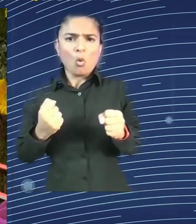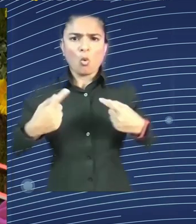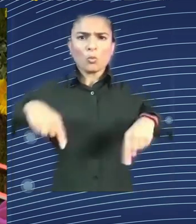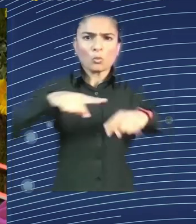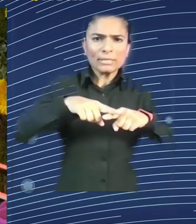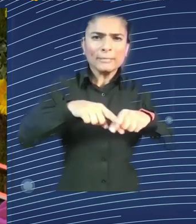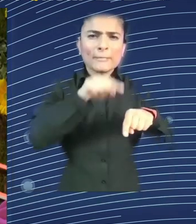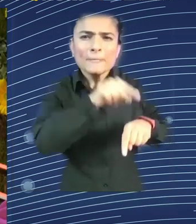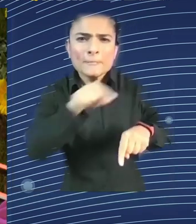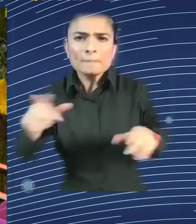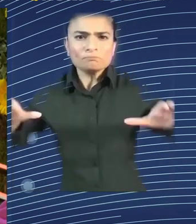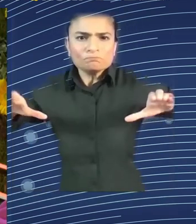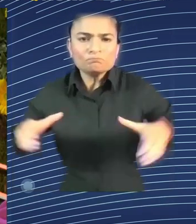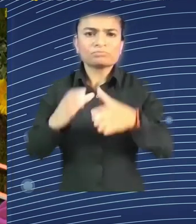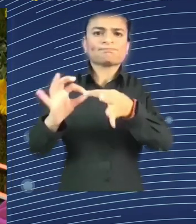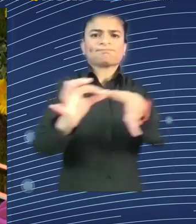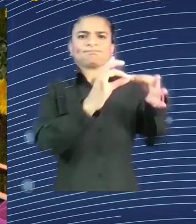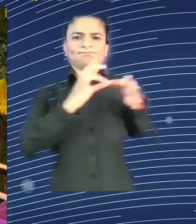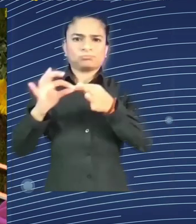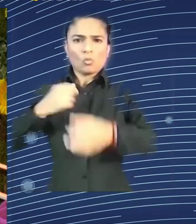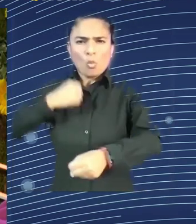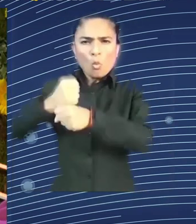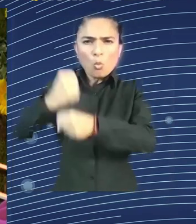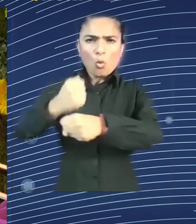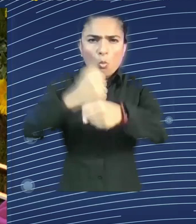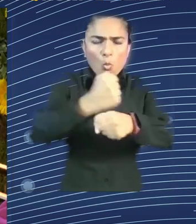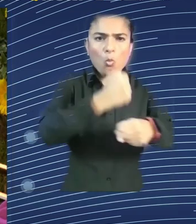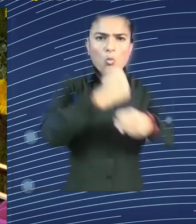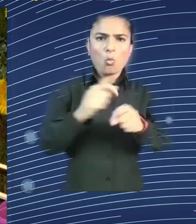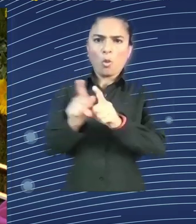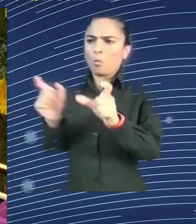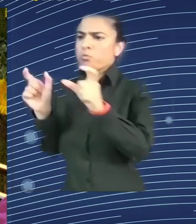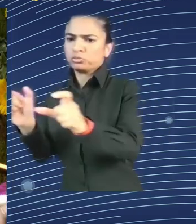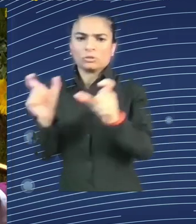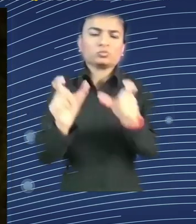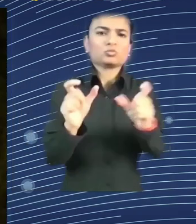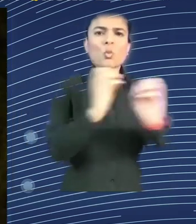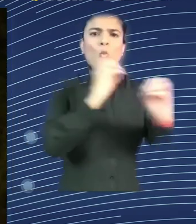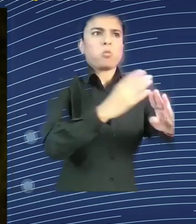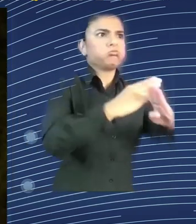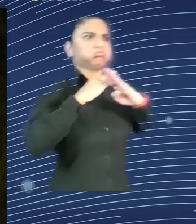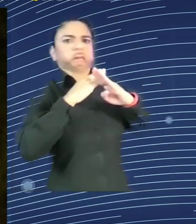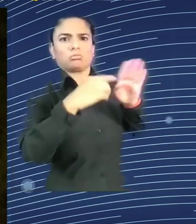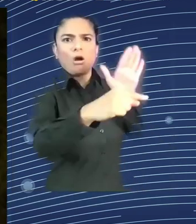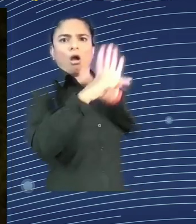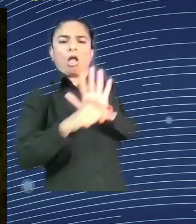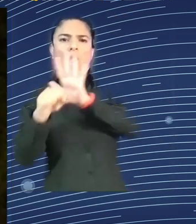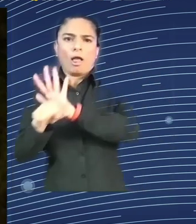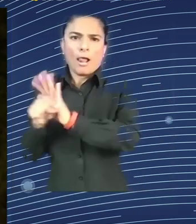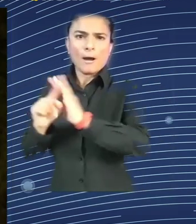people on work platforms are usually not unionized. So what do you say there? Absolutely, but we also see